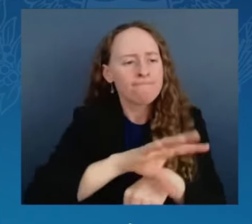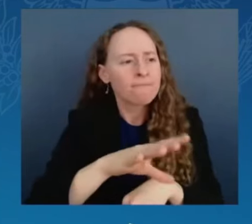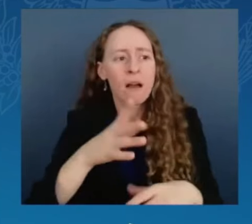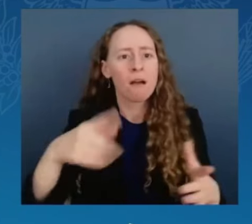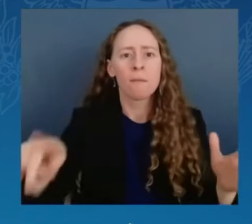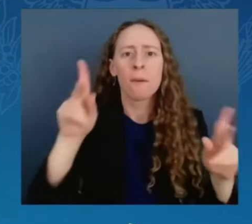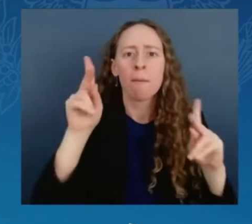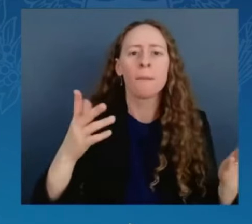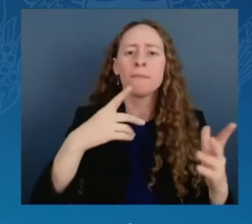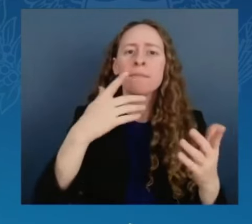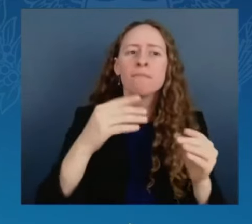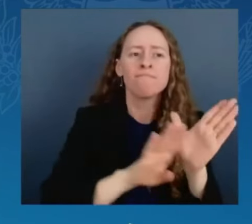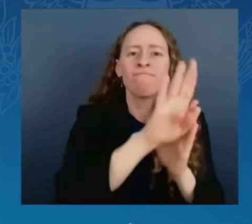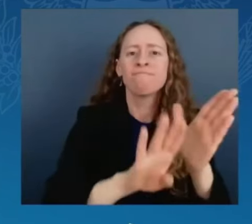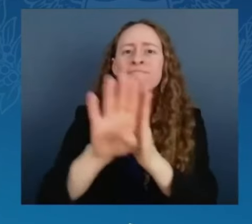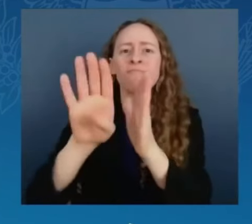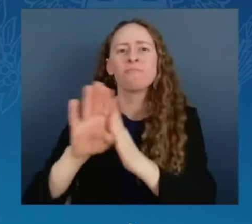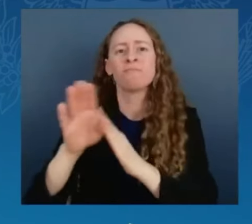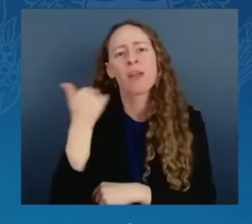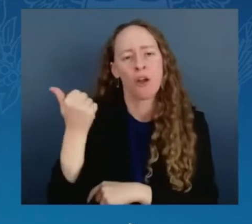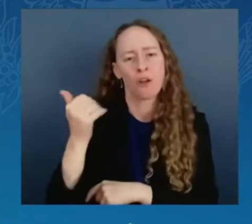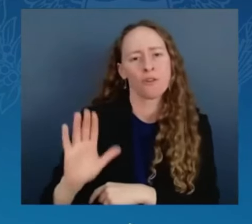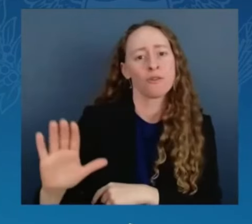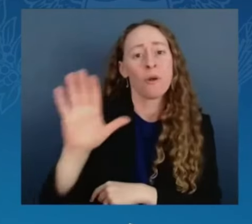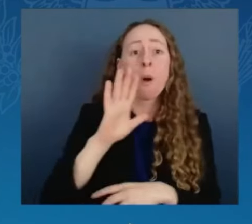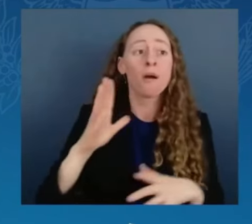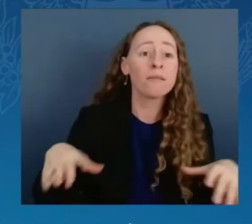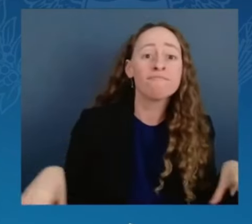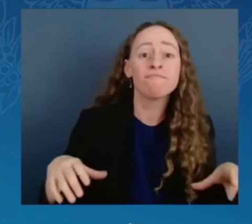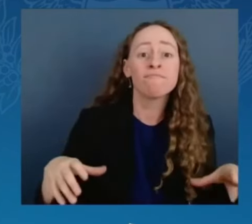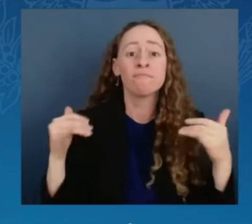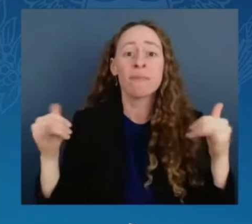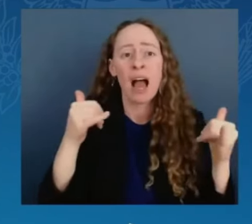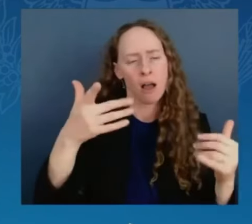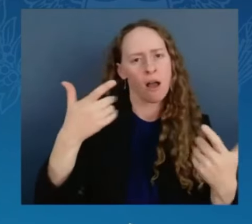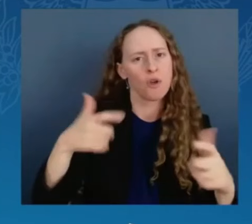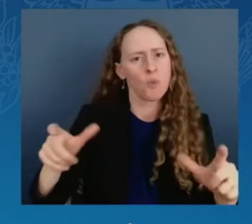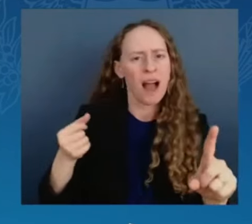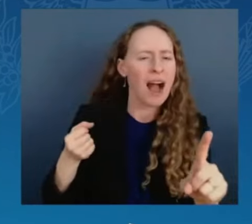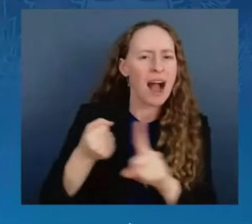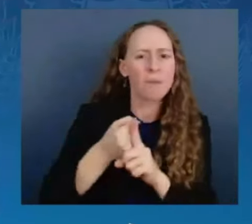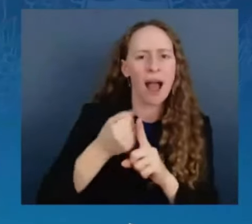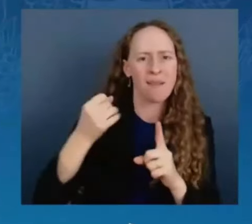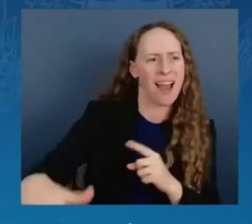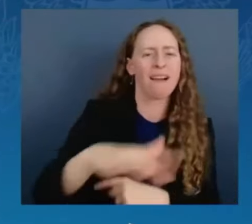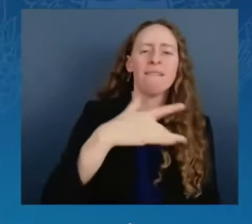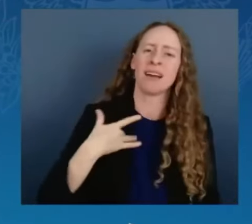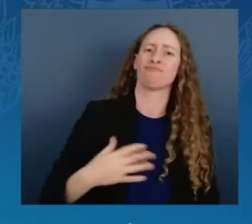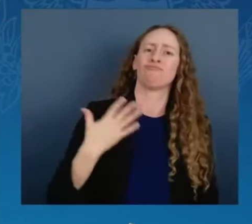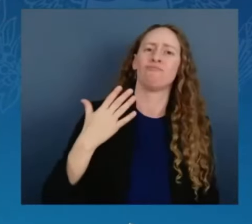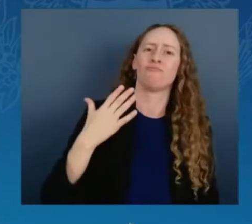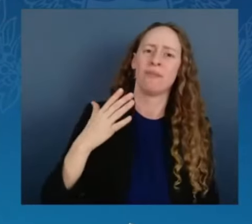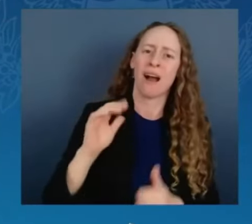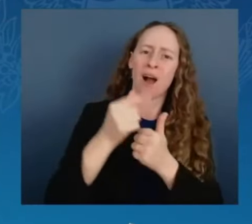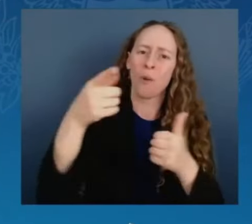inspire people across our nation. You remind all of us what can be achieved with hard